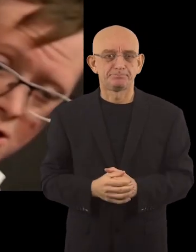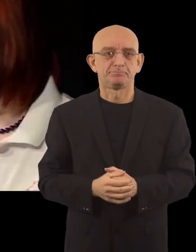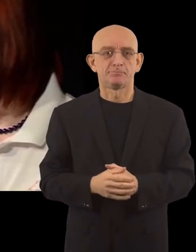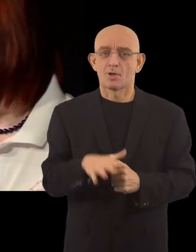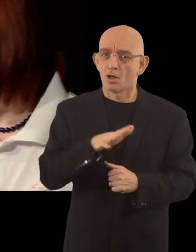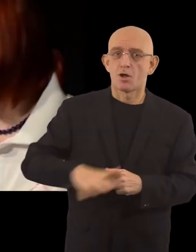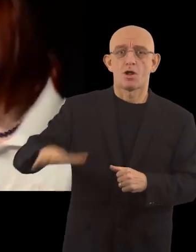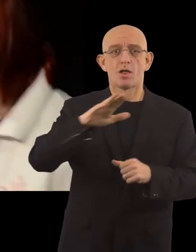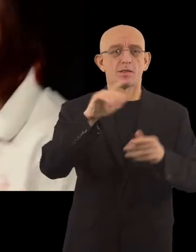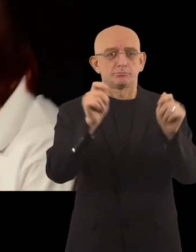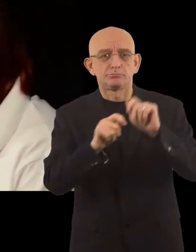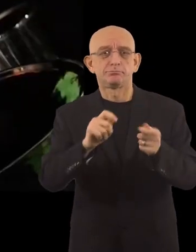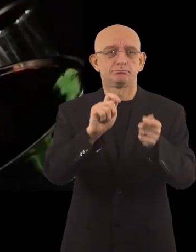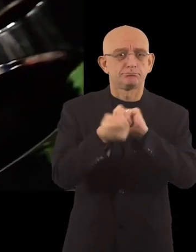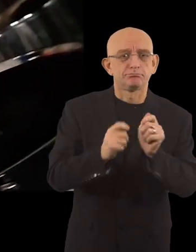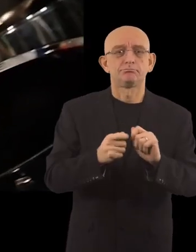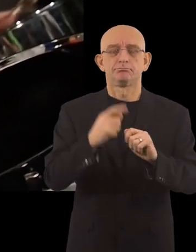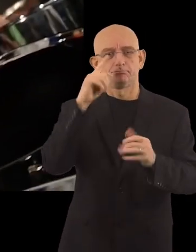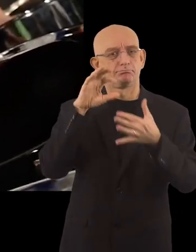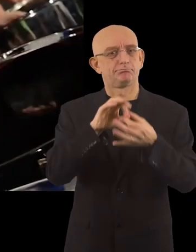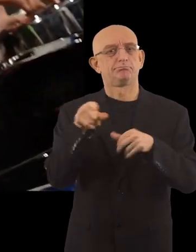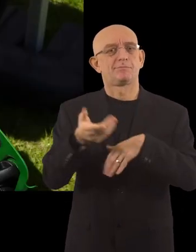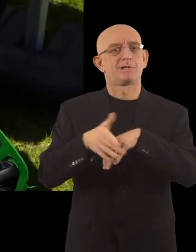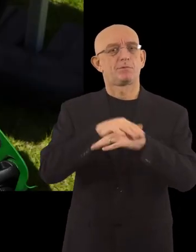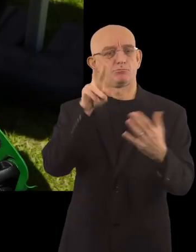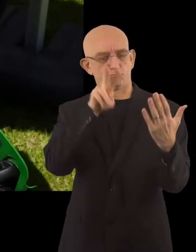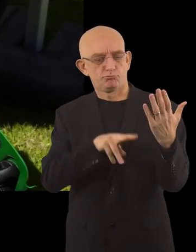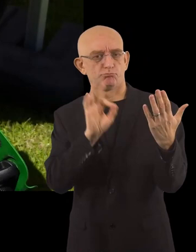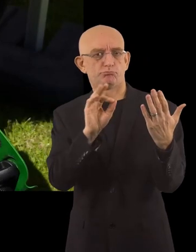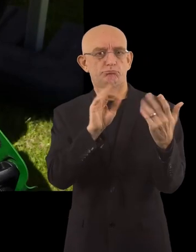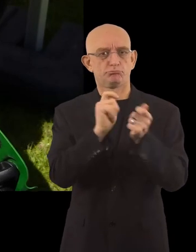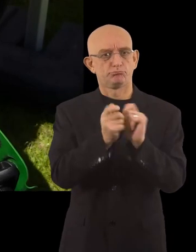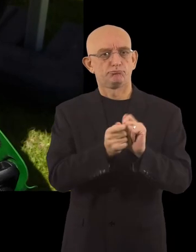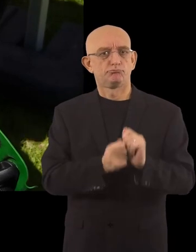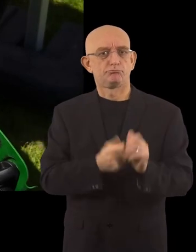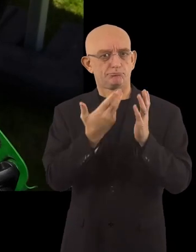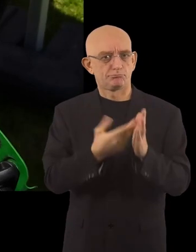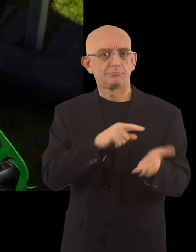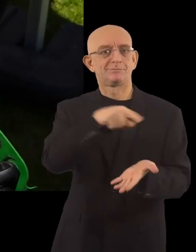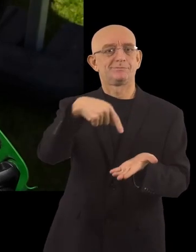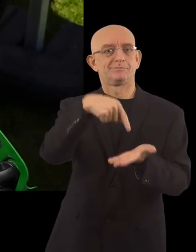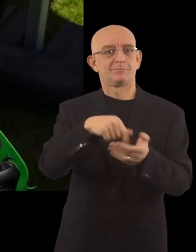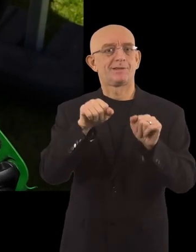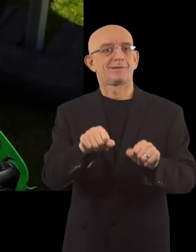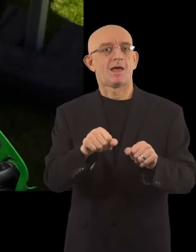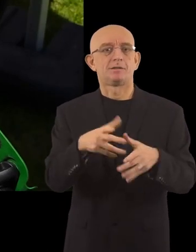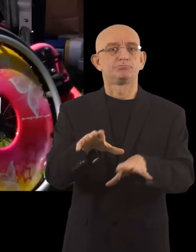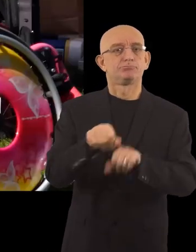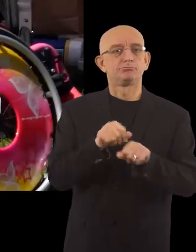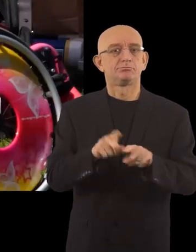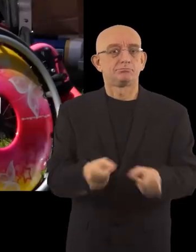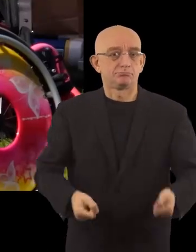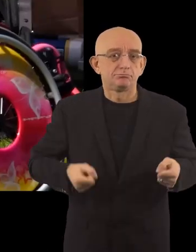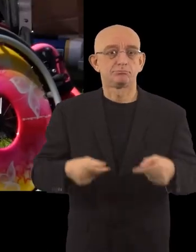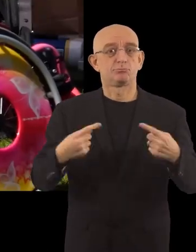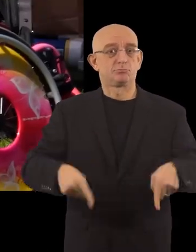All designs are reviewed by the accessibility experts. On top of this, a centre for the rental of equipment such as crutches,